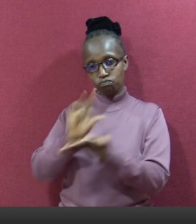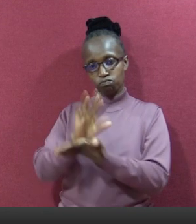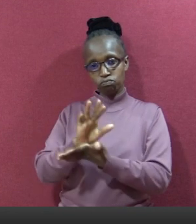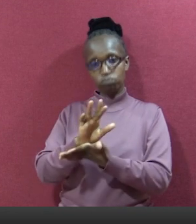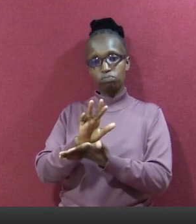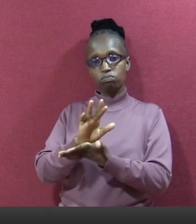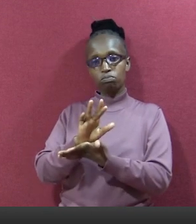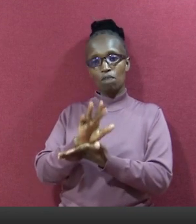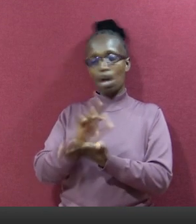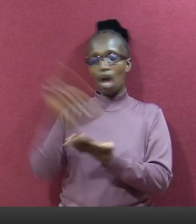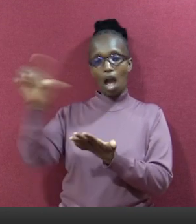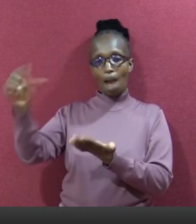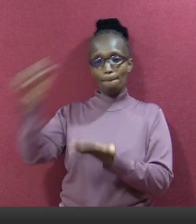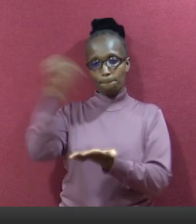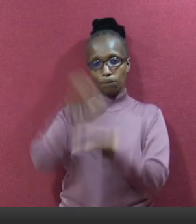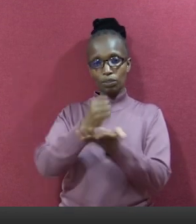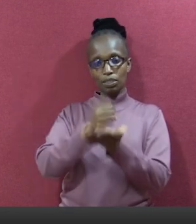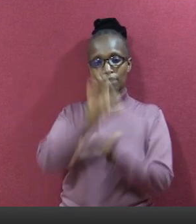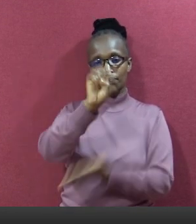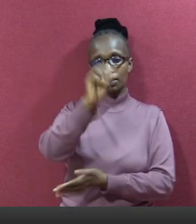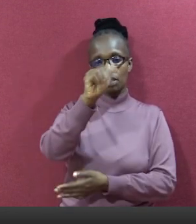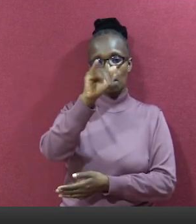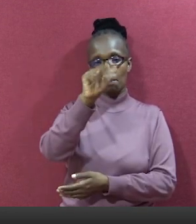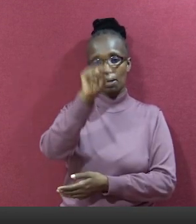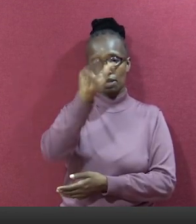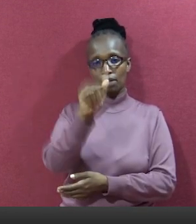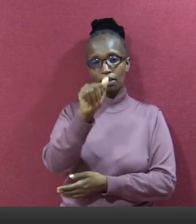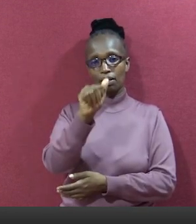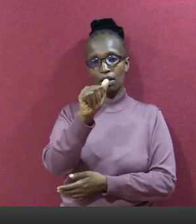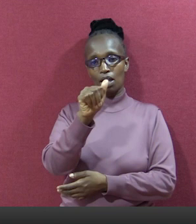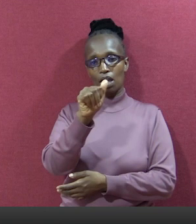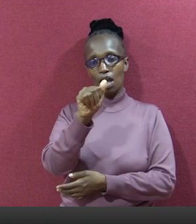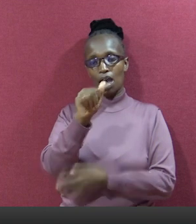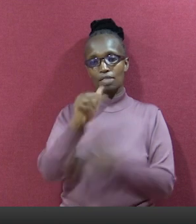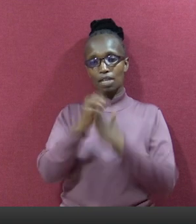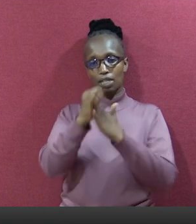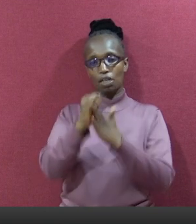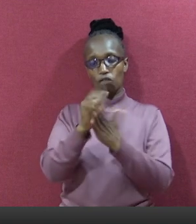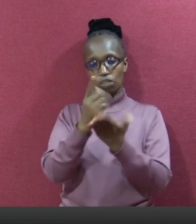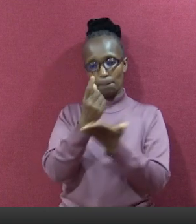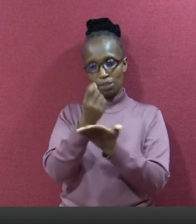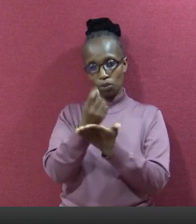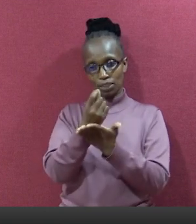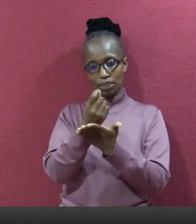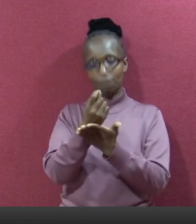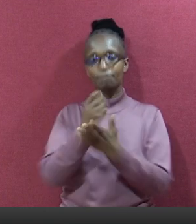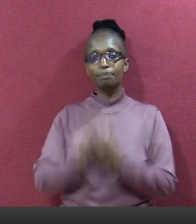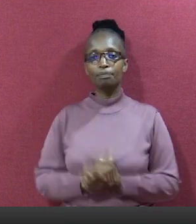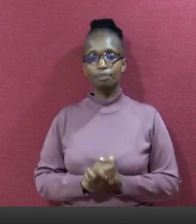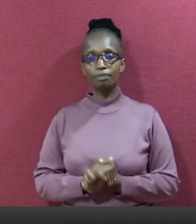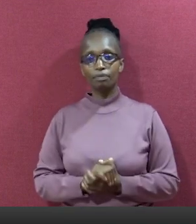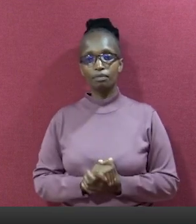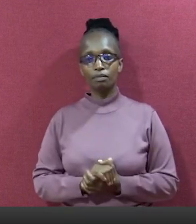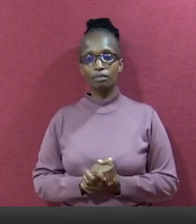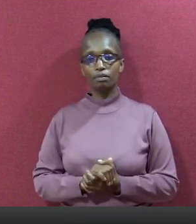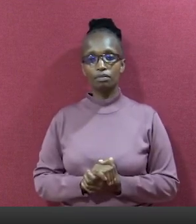kama naibu kiranja wa wachache katika bungela kitaifa. My letter to you speaks for yourself.